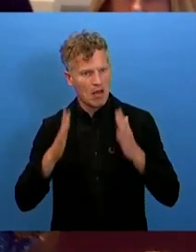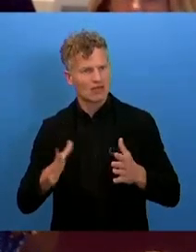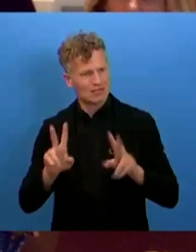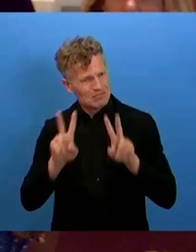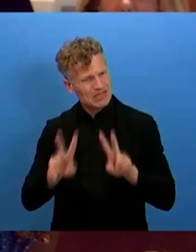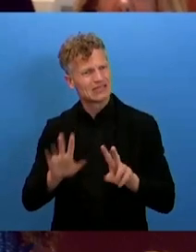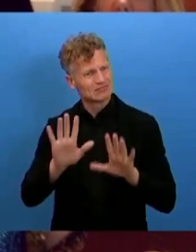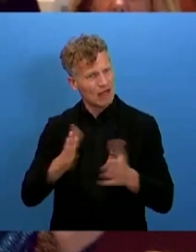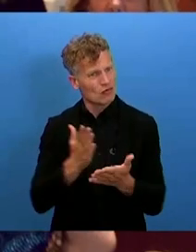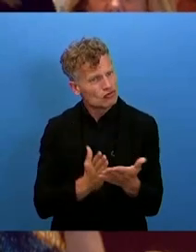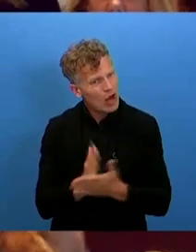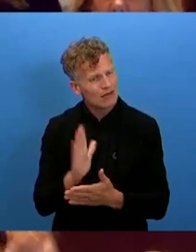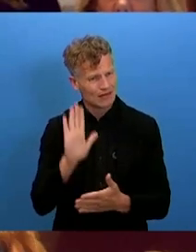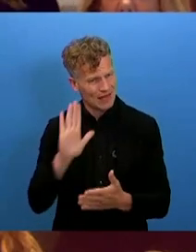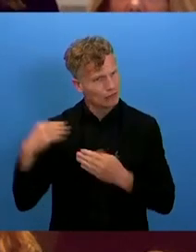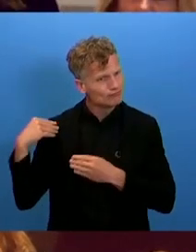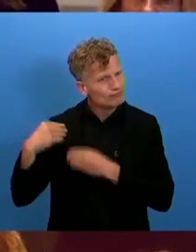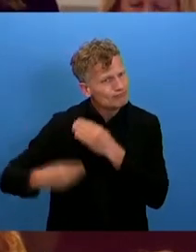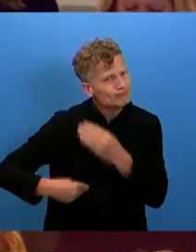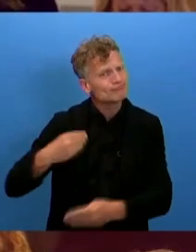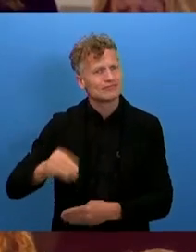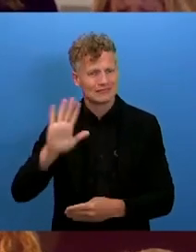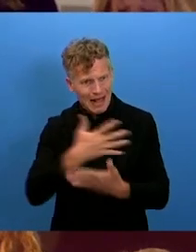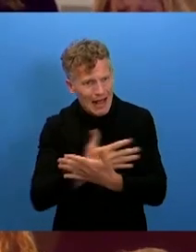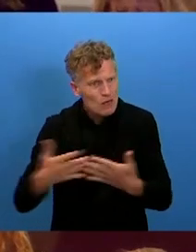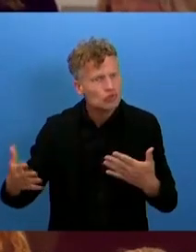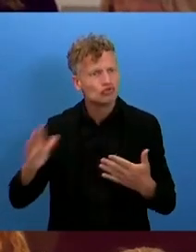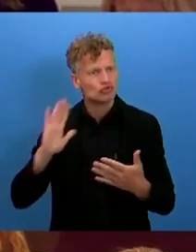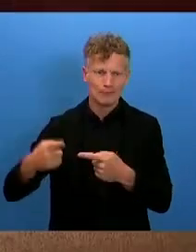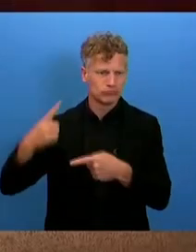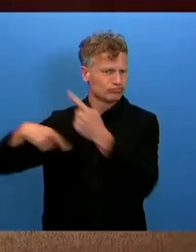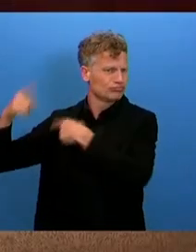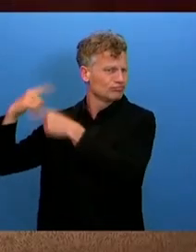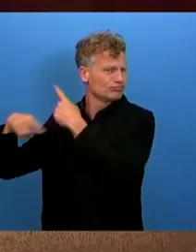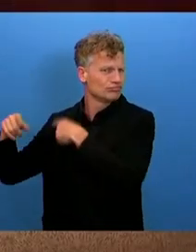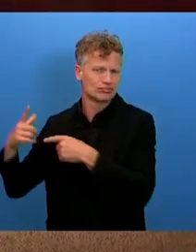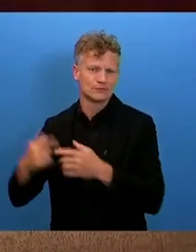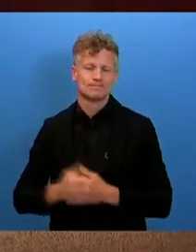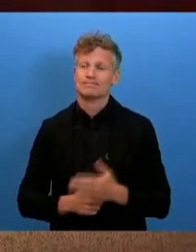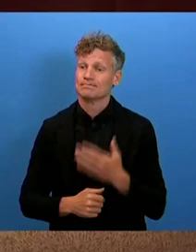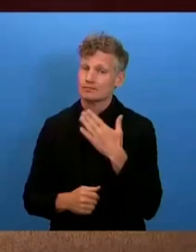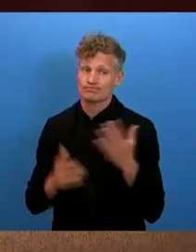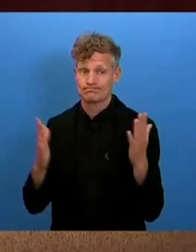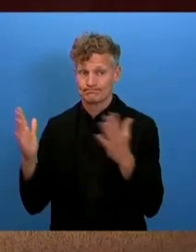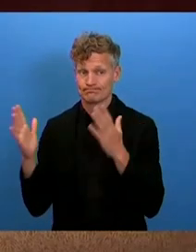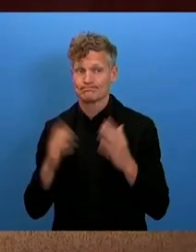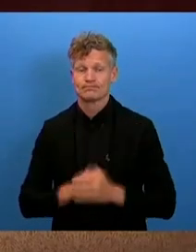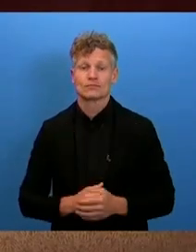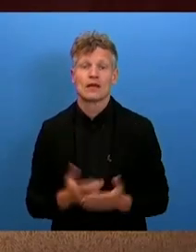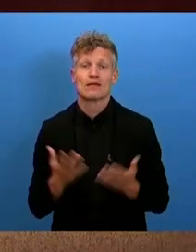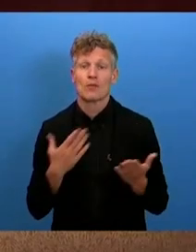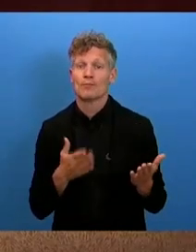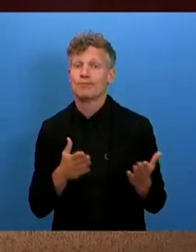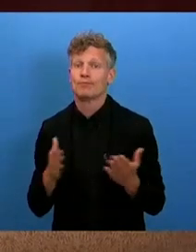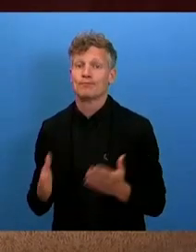to follow their own customs and speak their own language. Thank you very much. Thank you for your statement. I now give the floor to Melanie